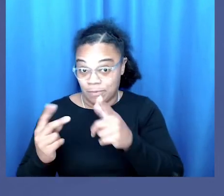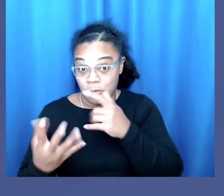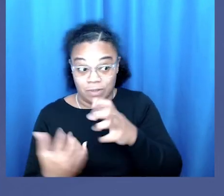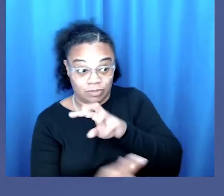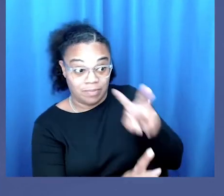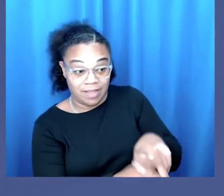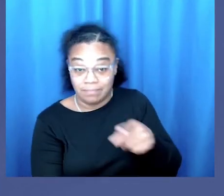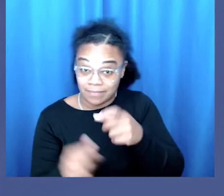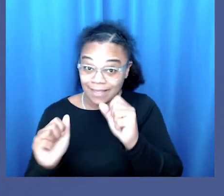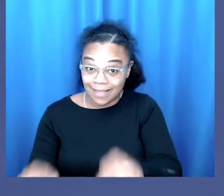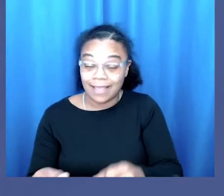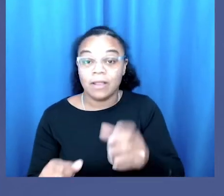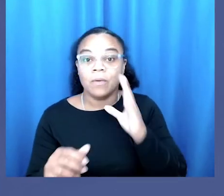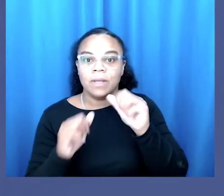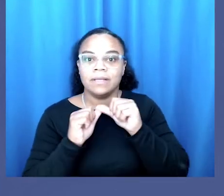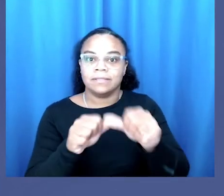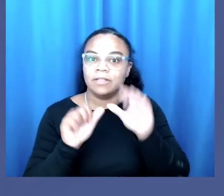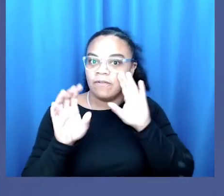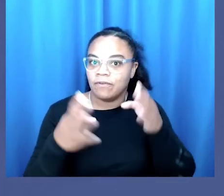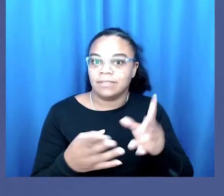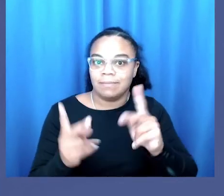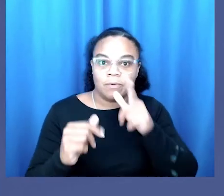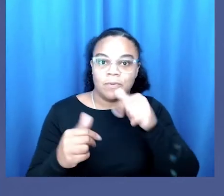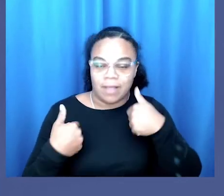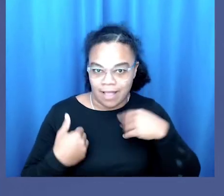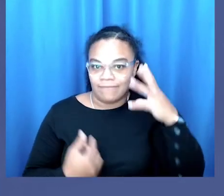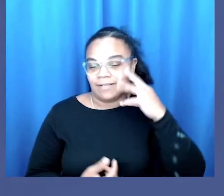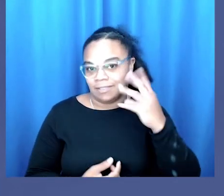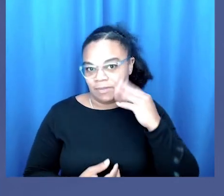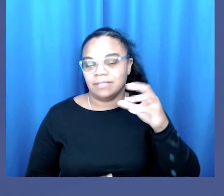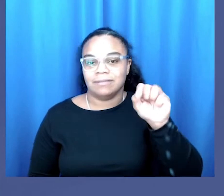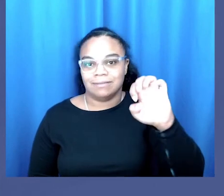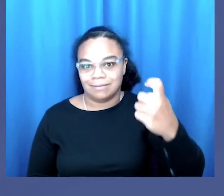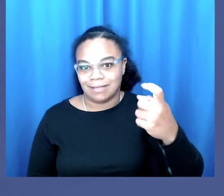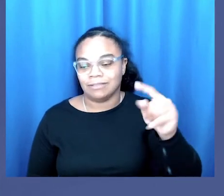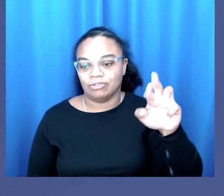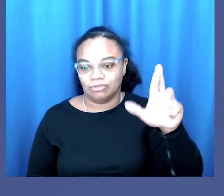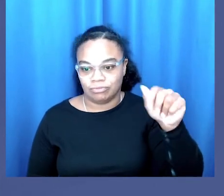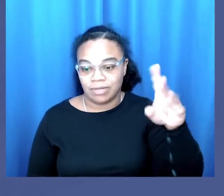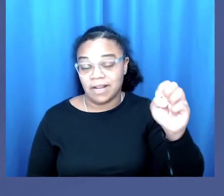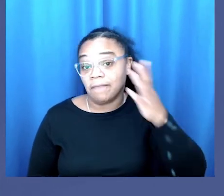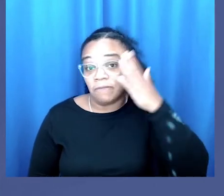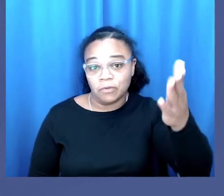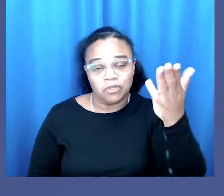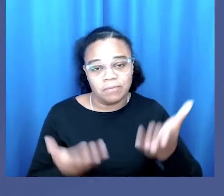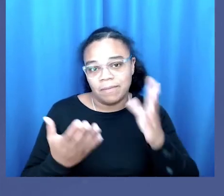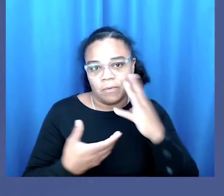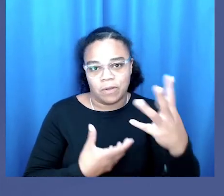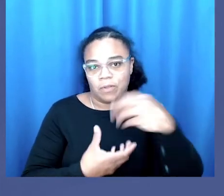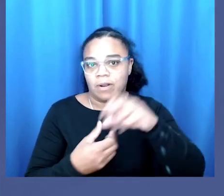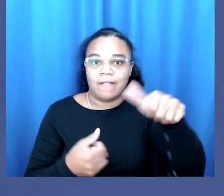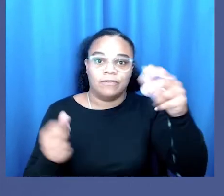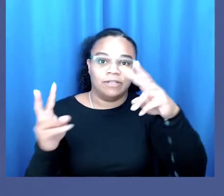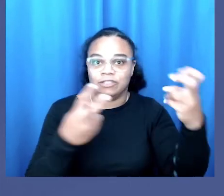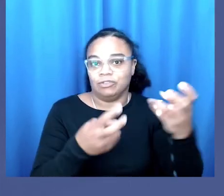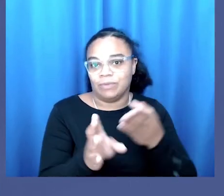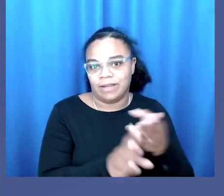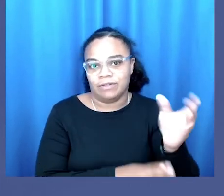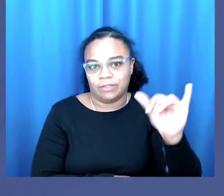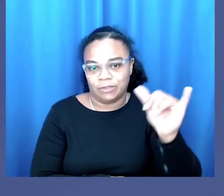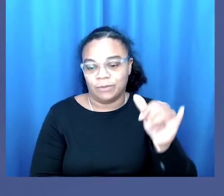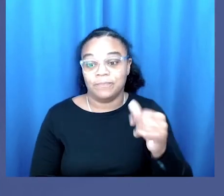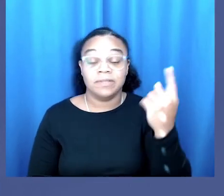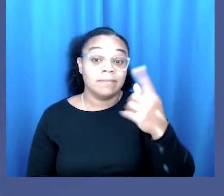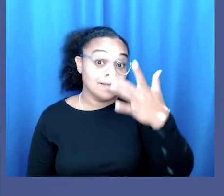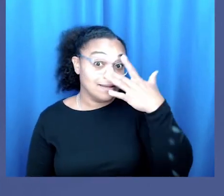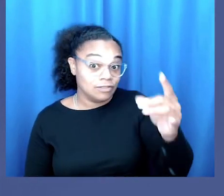they are welcome to it will continue to be focused on people with experience in the sex trade in the future Woodhull might expand it to other issue areas